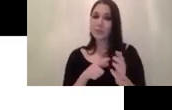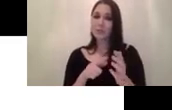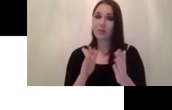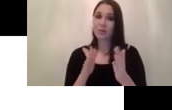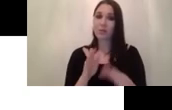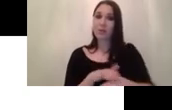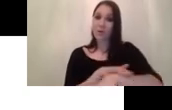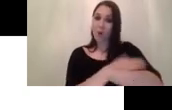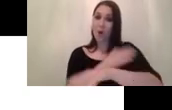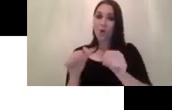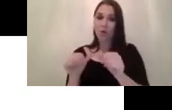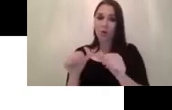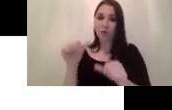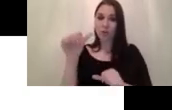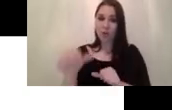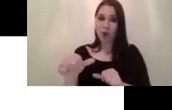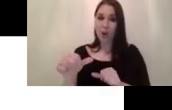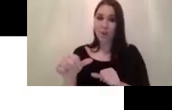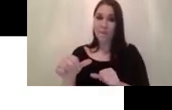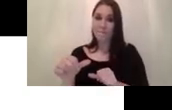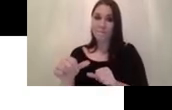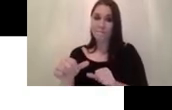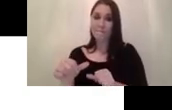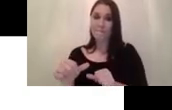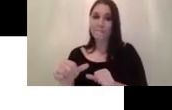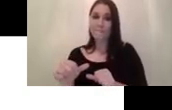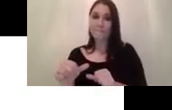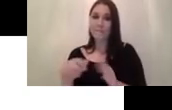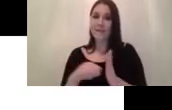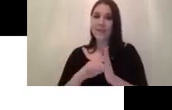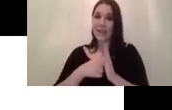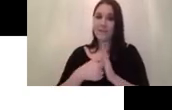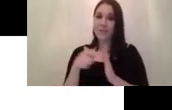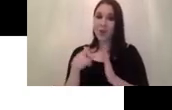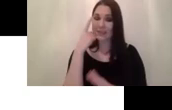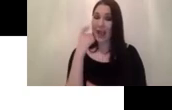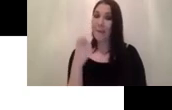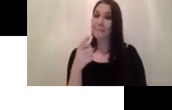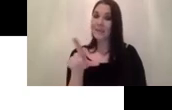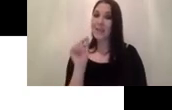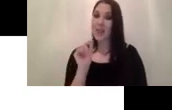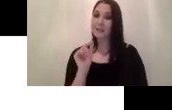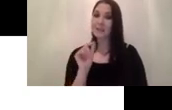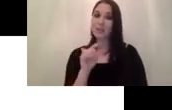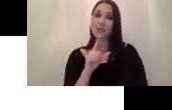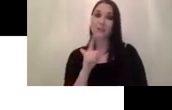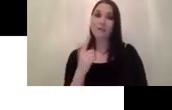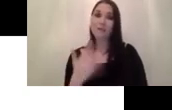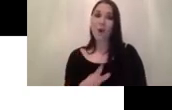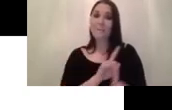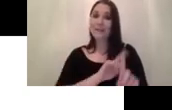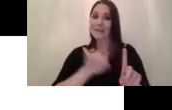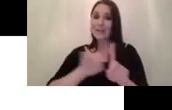as well so what's the long-term the long-term keyframes uh can be selected for example from different